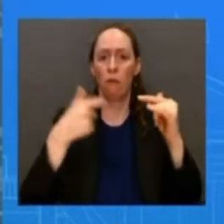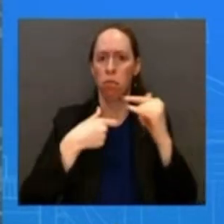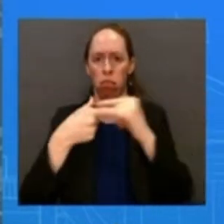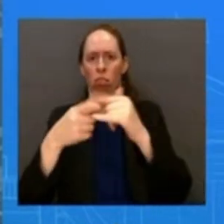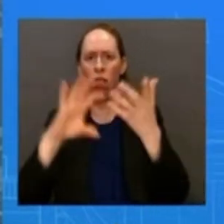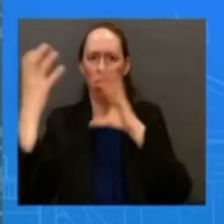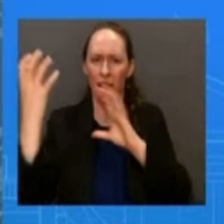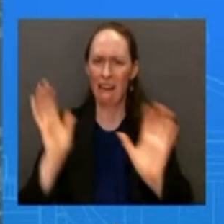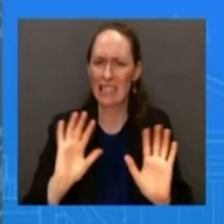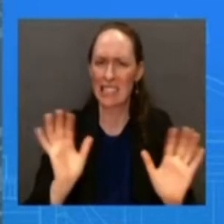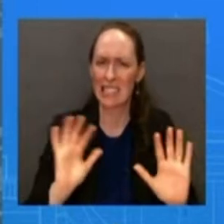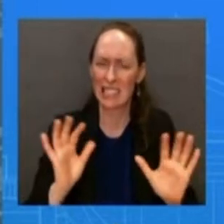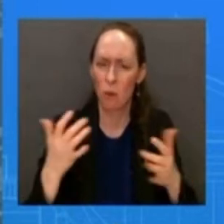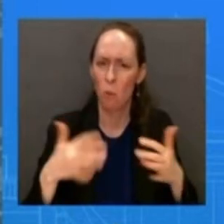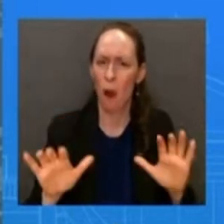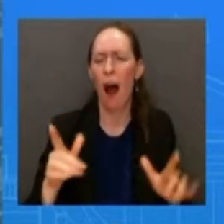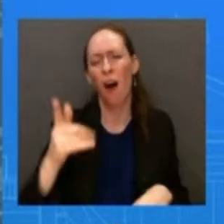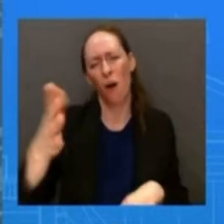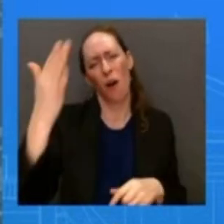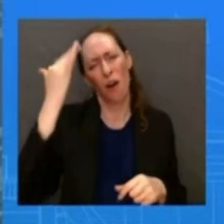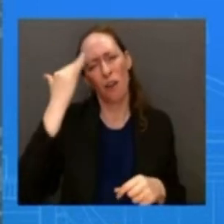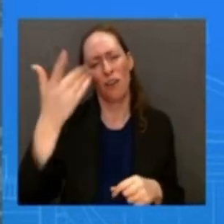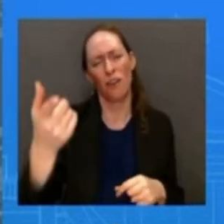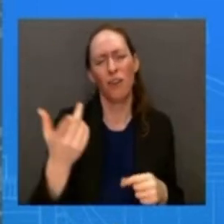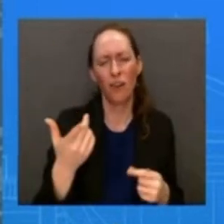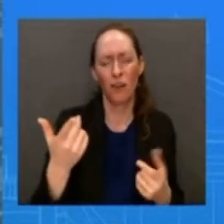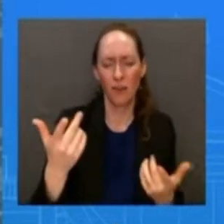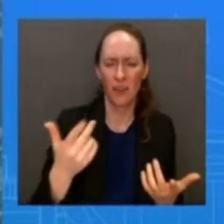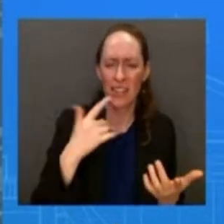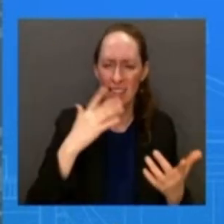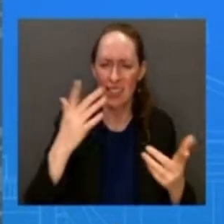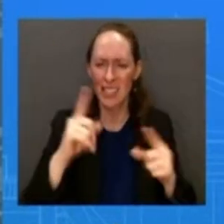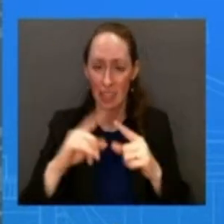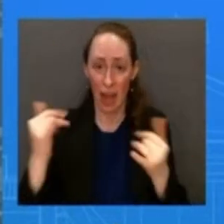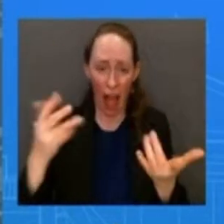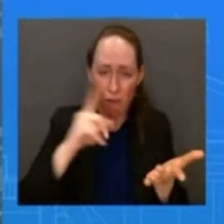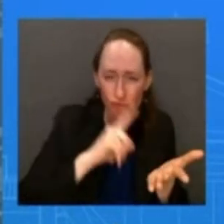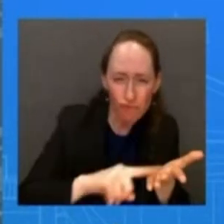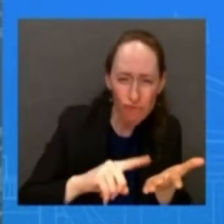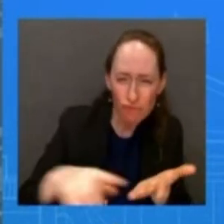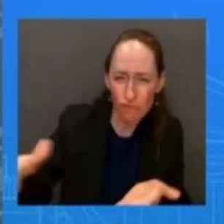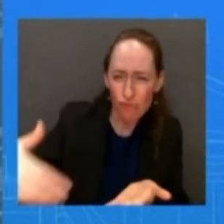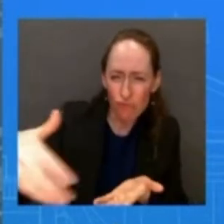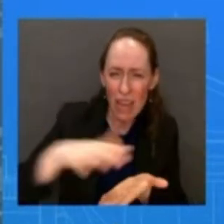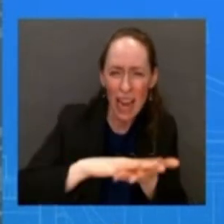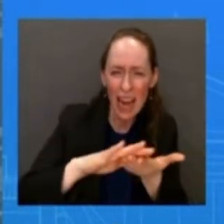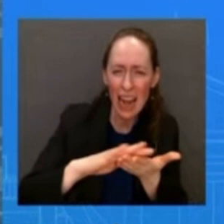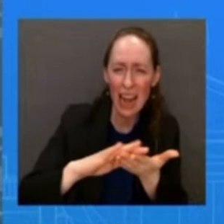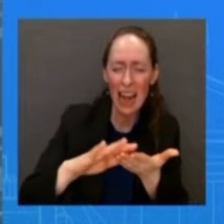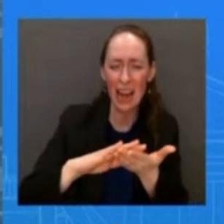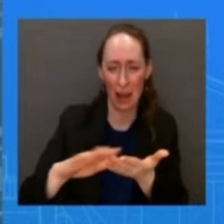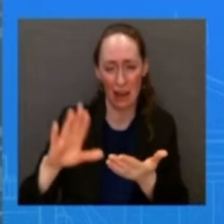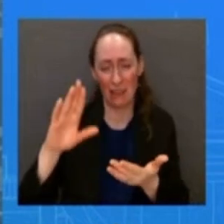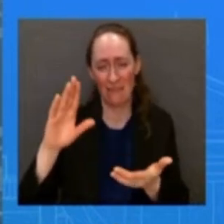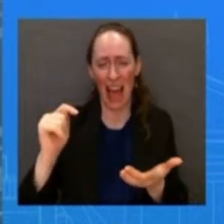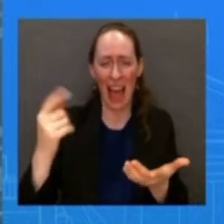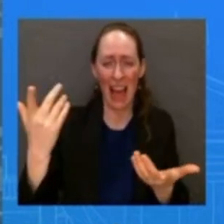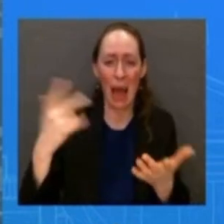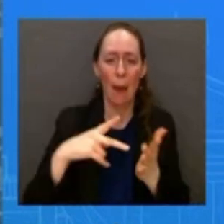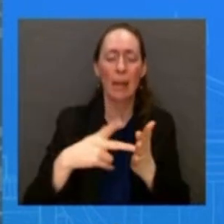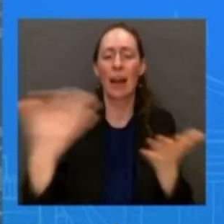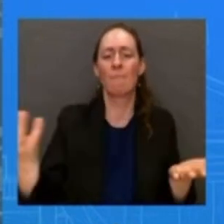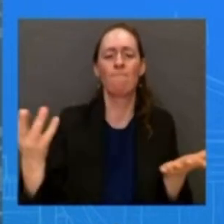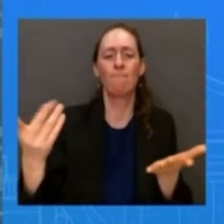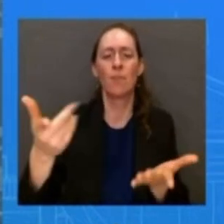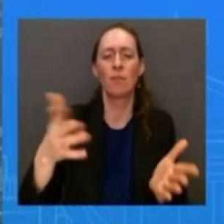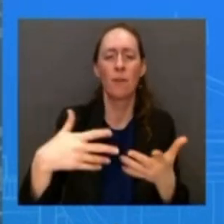being recovered the weather conditions have prevented uh for uh for um the pentagon to go out there and